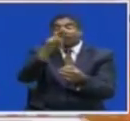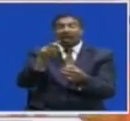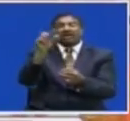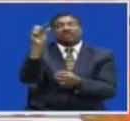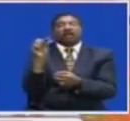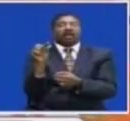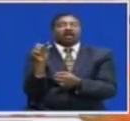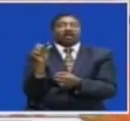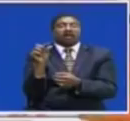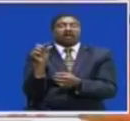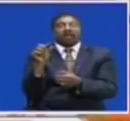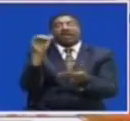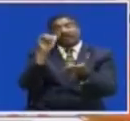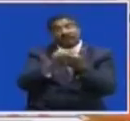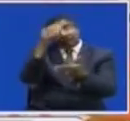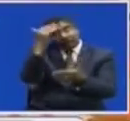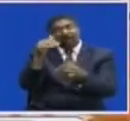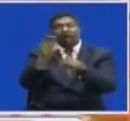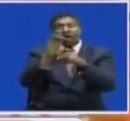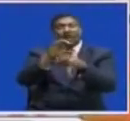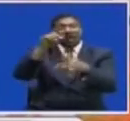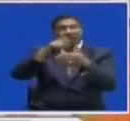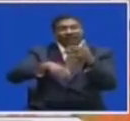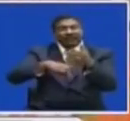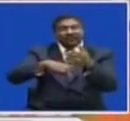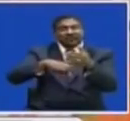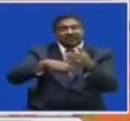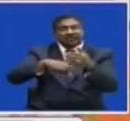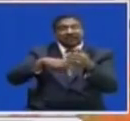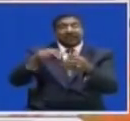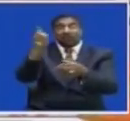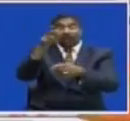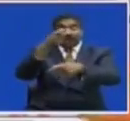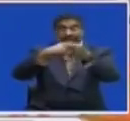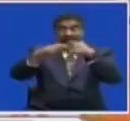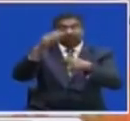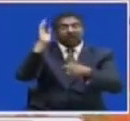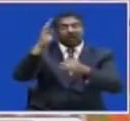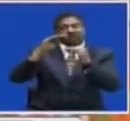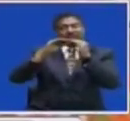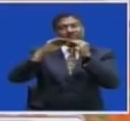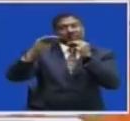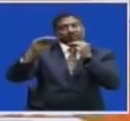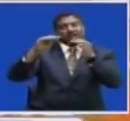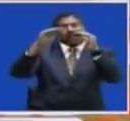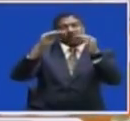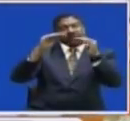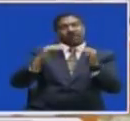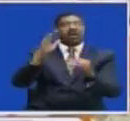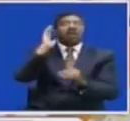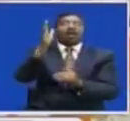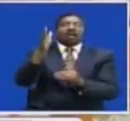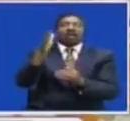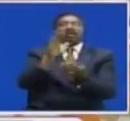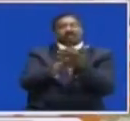as such you see that the copper price, sorry, the exchange rate is going to increase To get